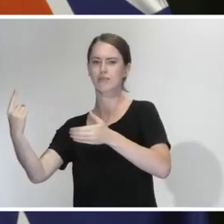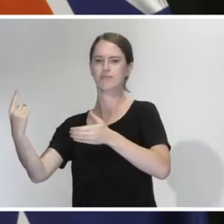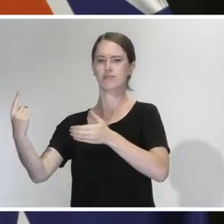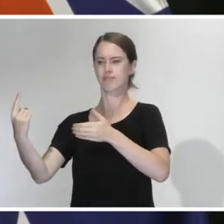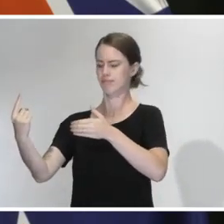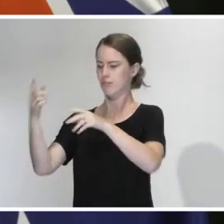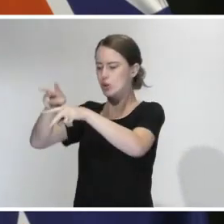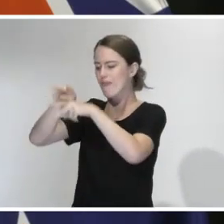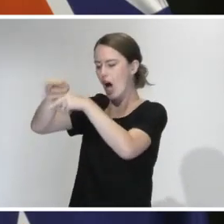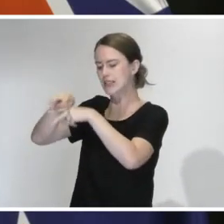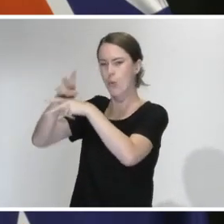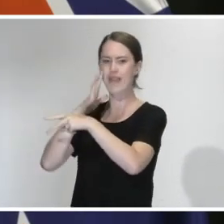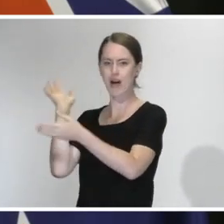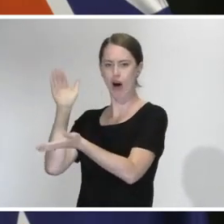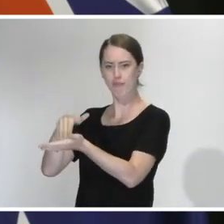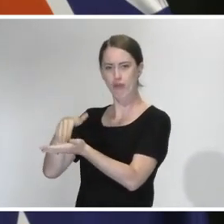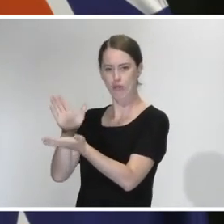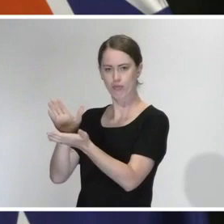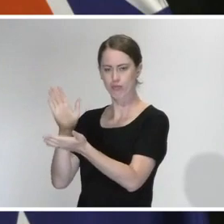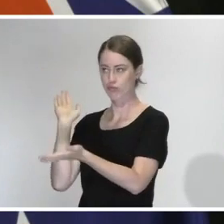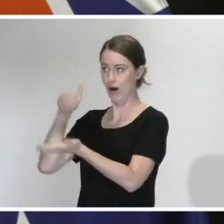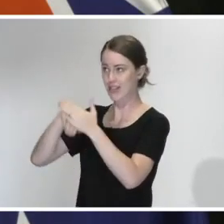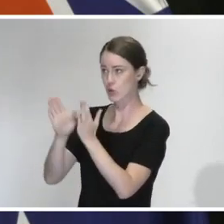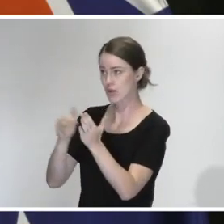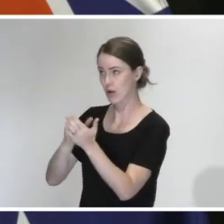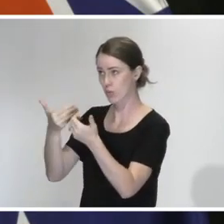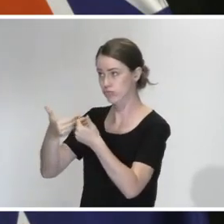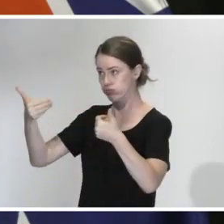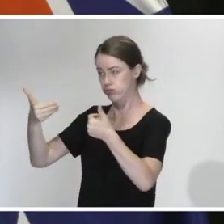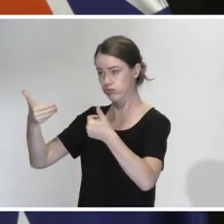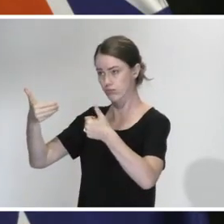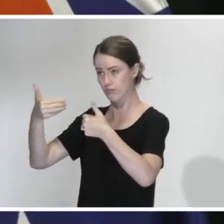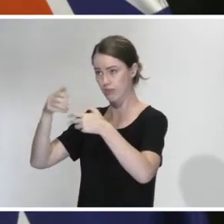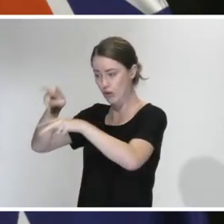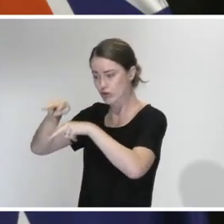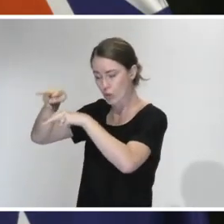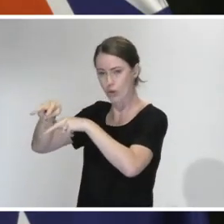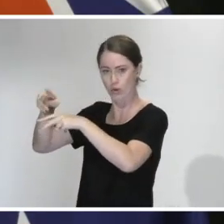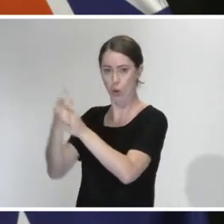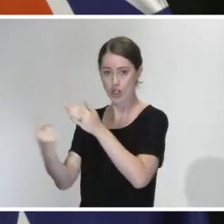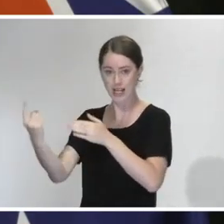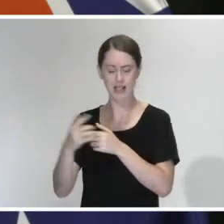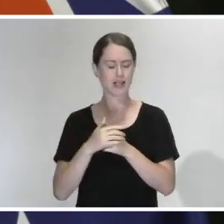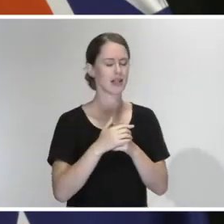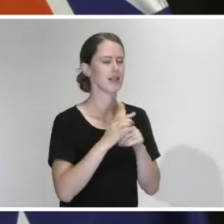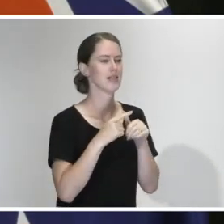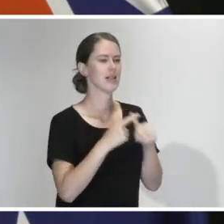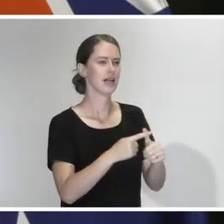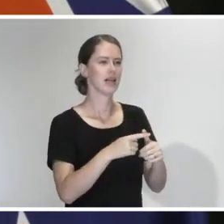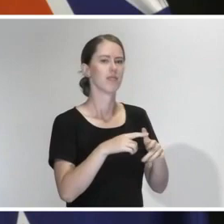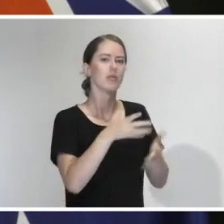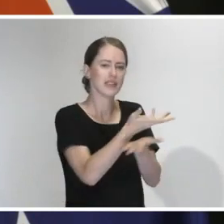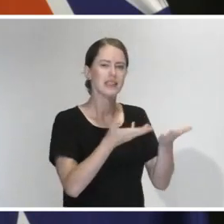for people coming back? Yes, there was some discussion of that. I'm not expecting final advice and